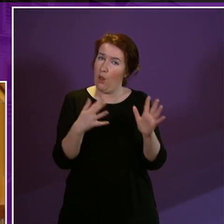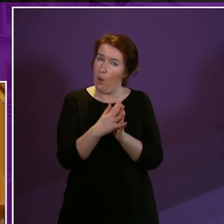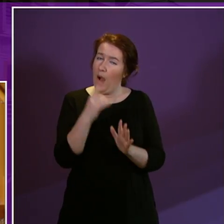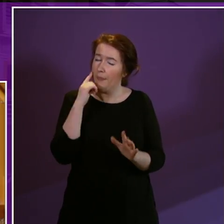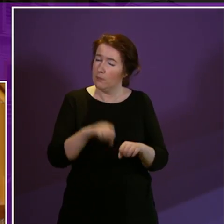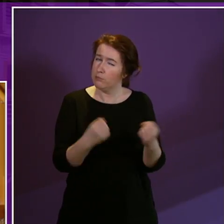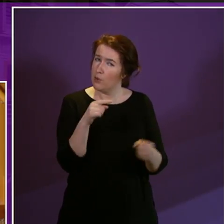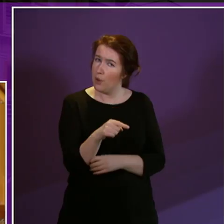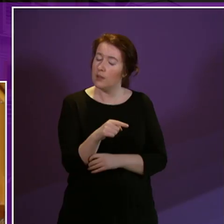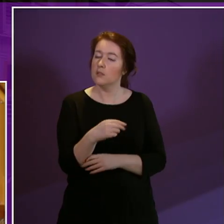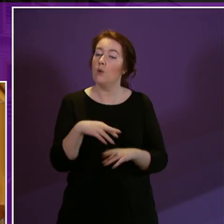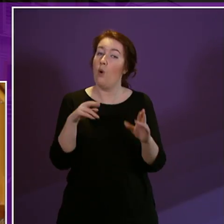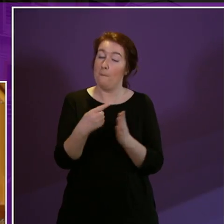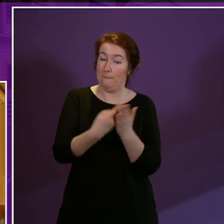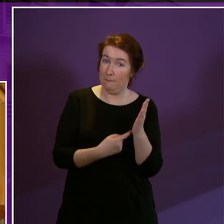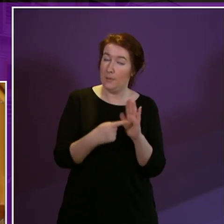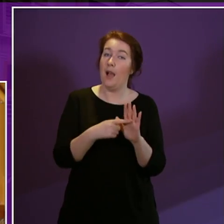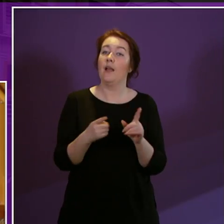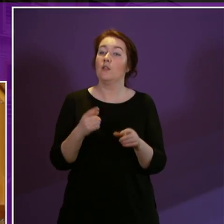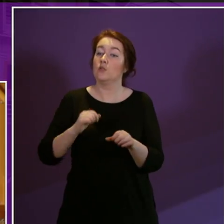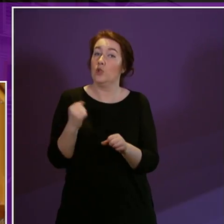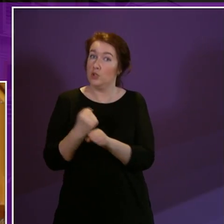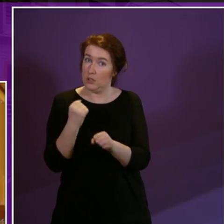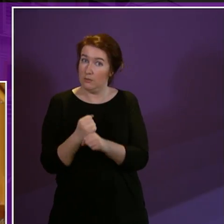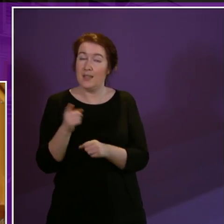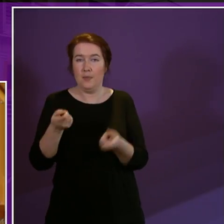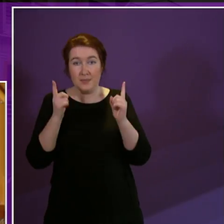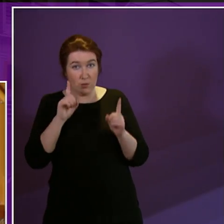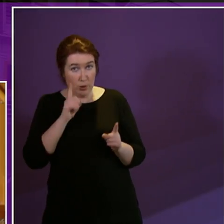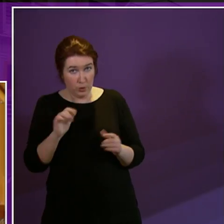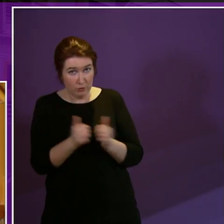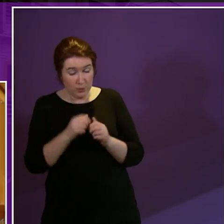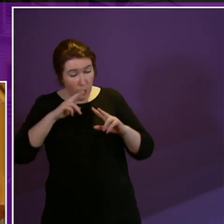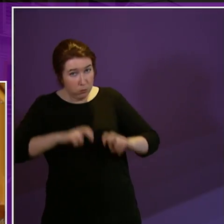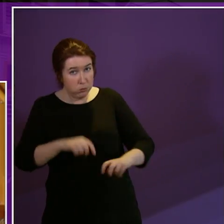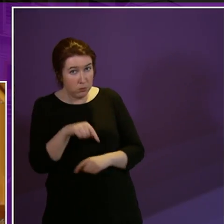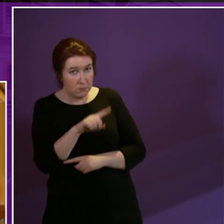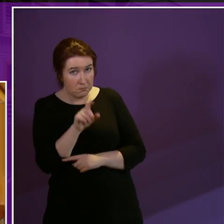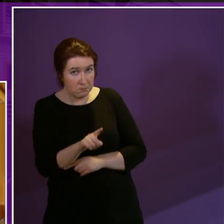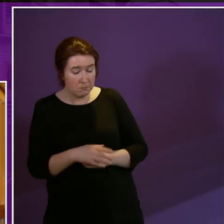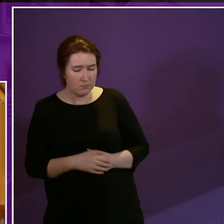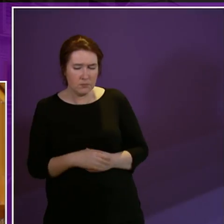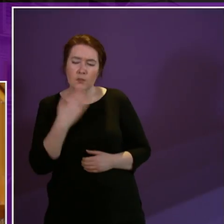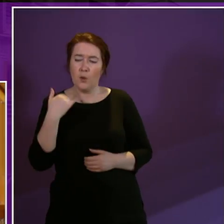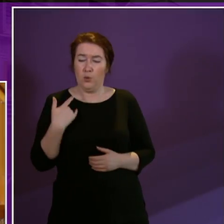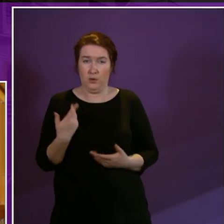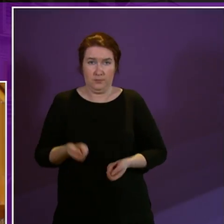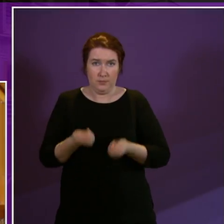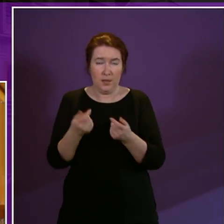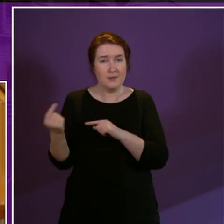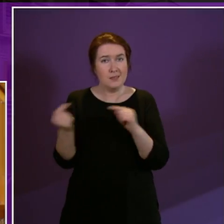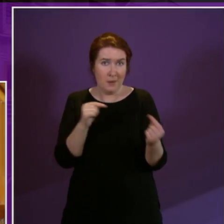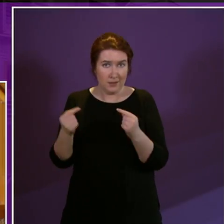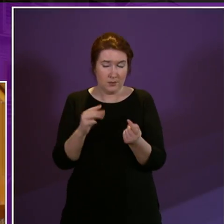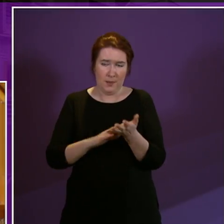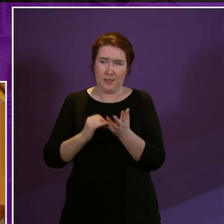that the Scottish Government and the Minister will outline whether or not they would agree to look into this I recently held a members debate on this issue and I look forward